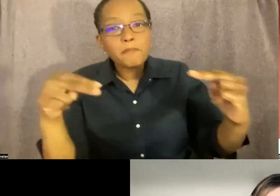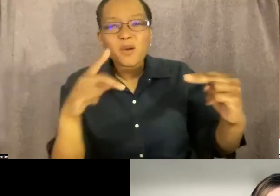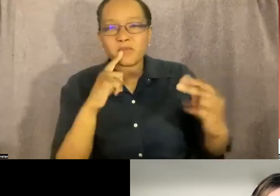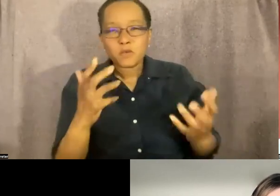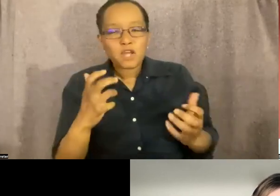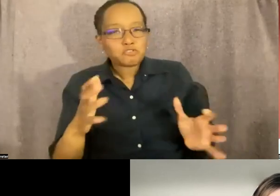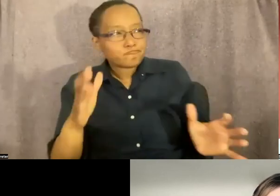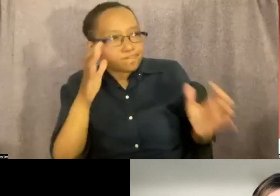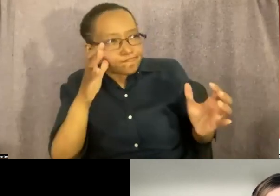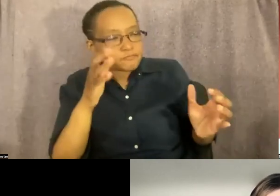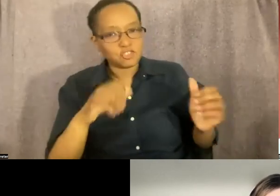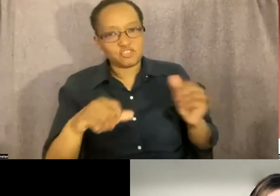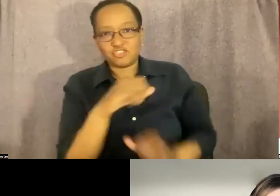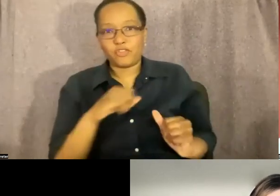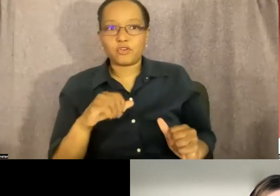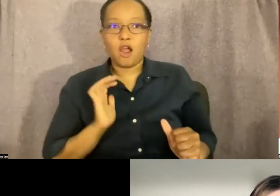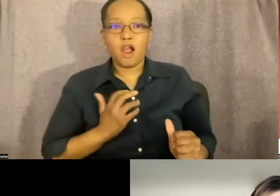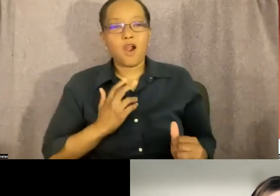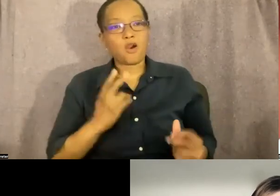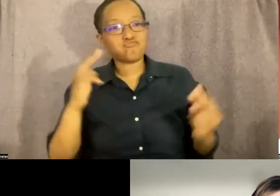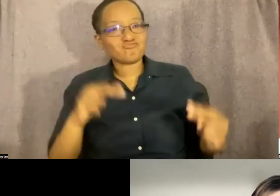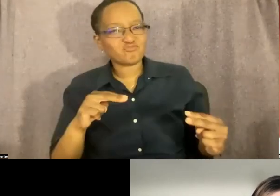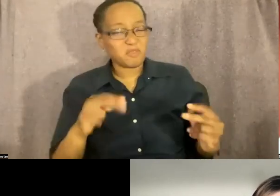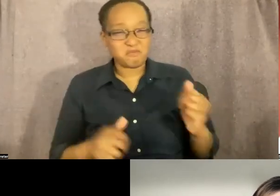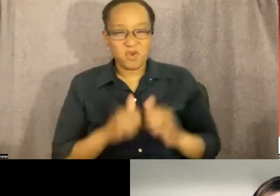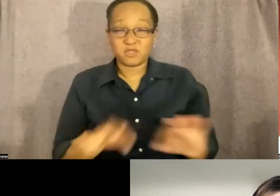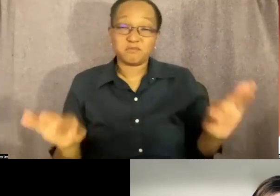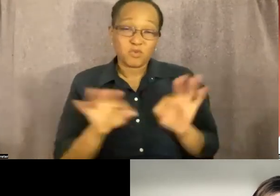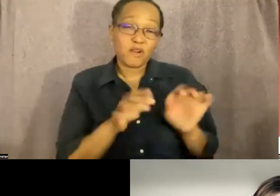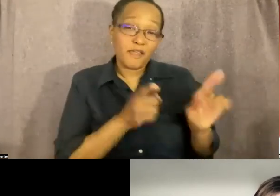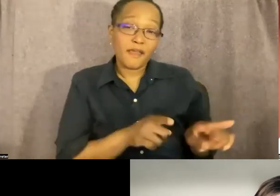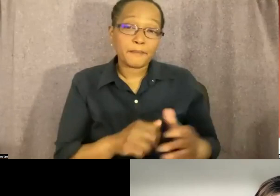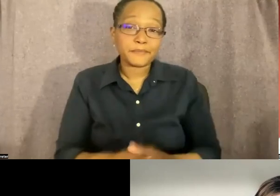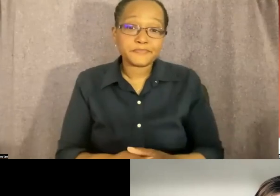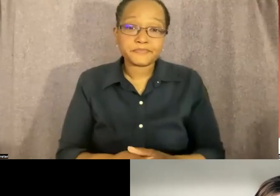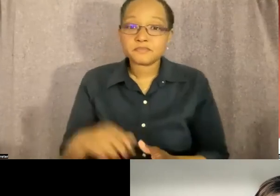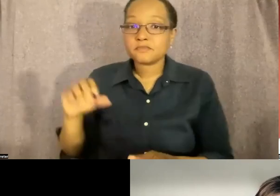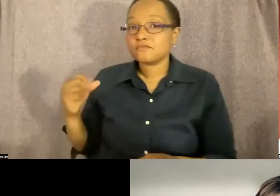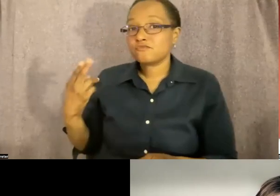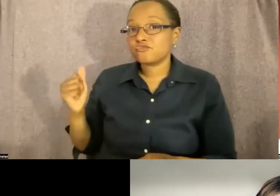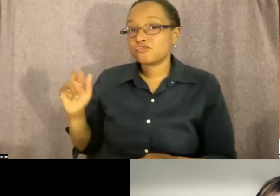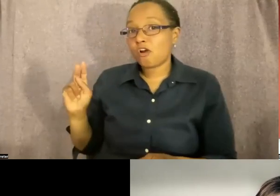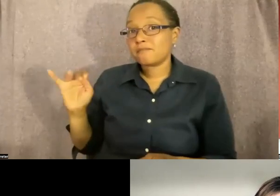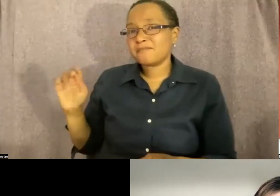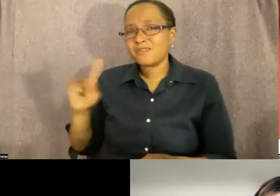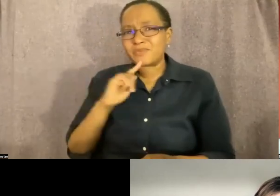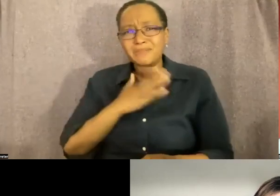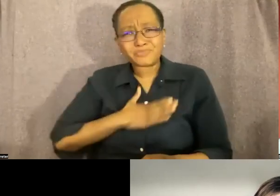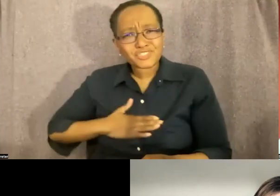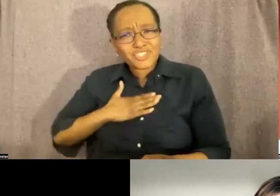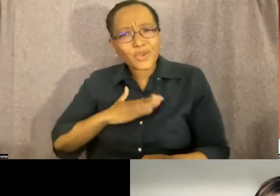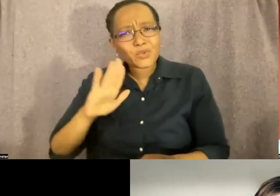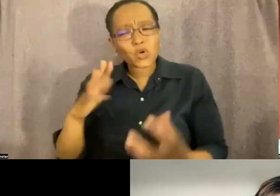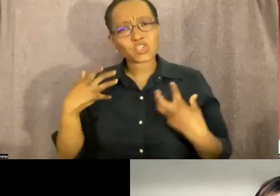important thing that happened. Yeah, I really appreciate you being courageous and like wanting